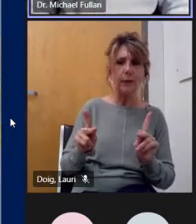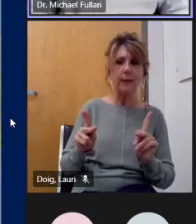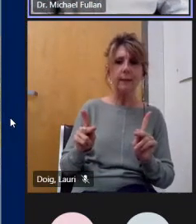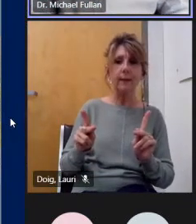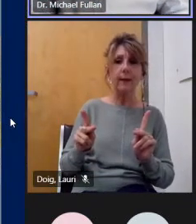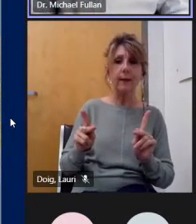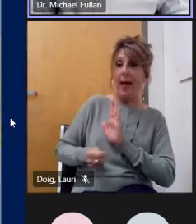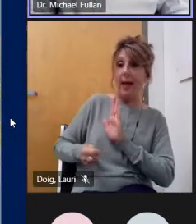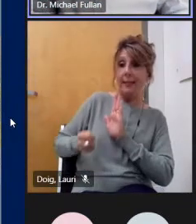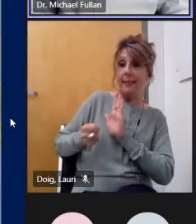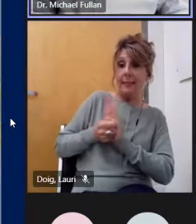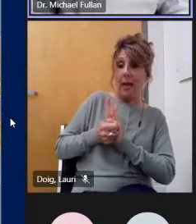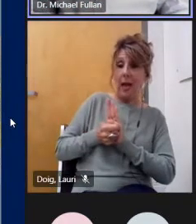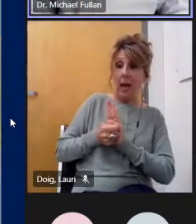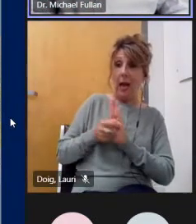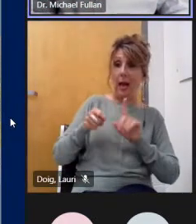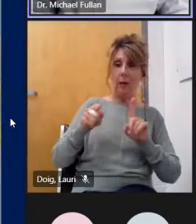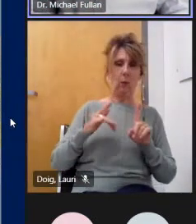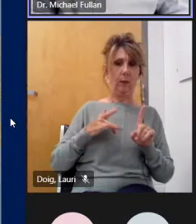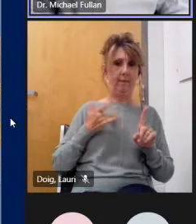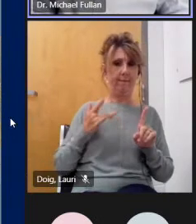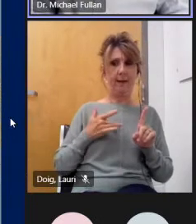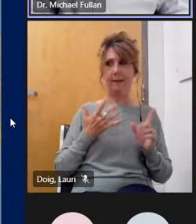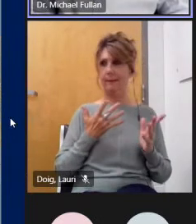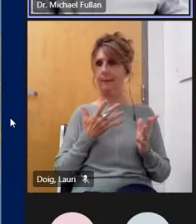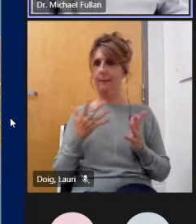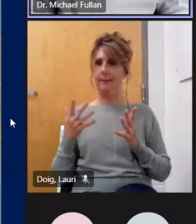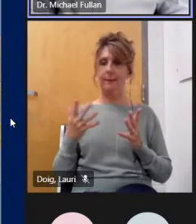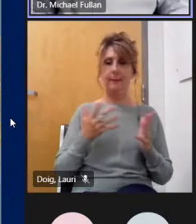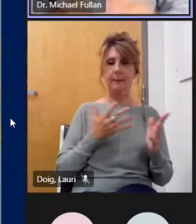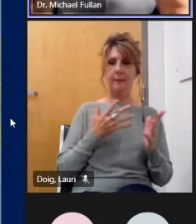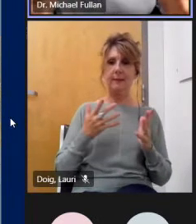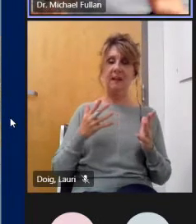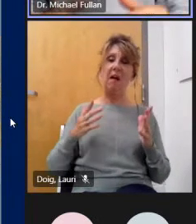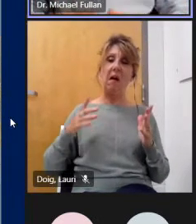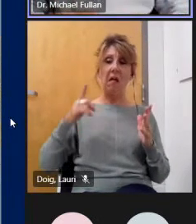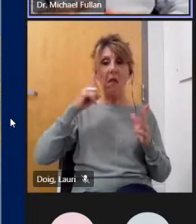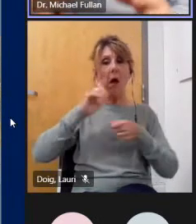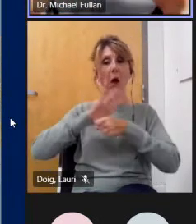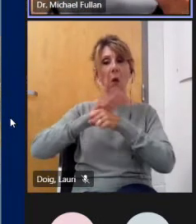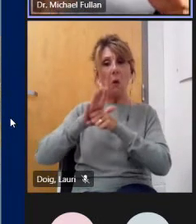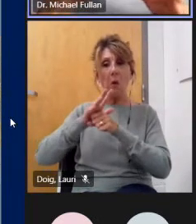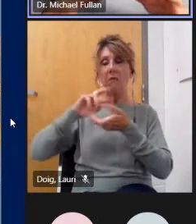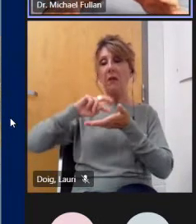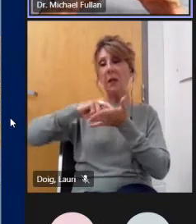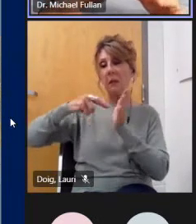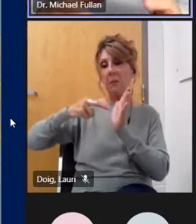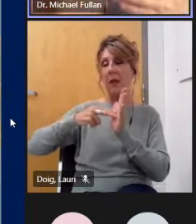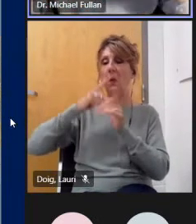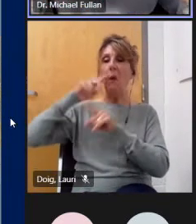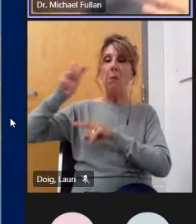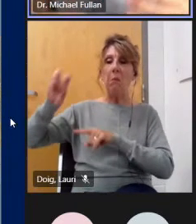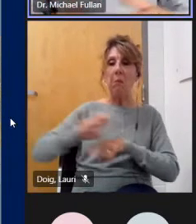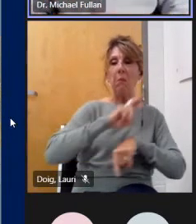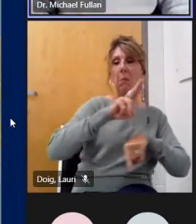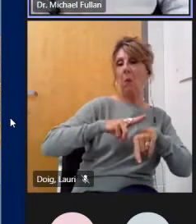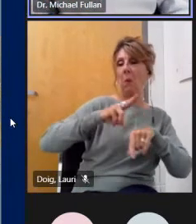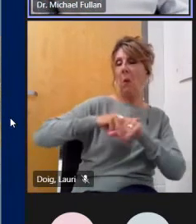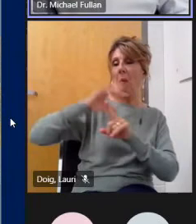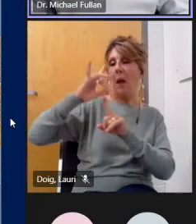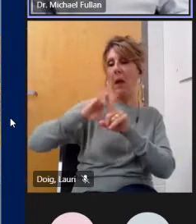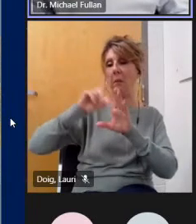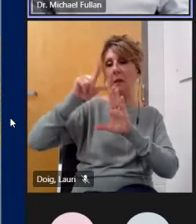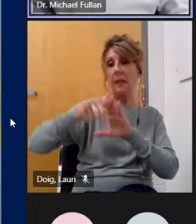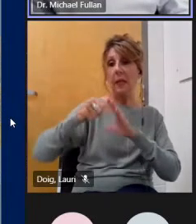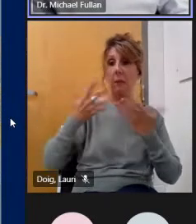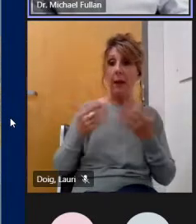time when we did it first we thought well the transition will be eight months it's going to be 28 months or whatever it will be and so uh but